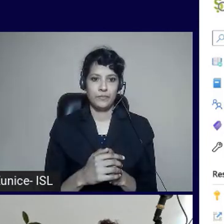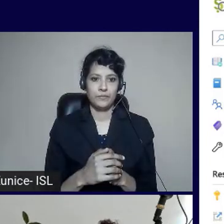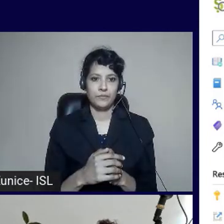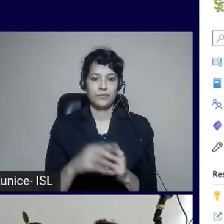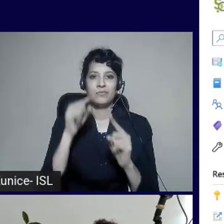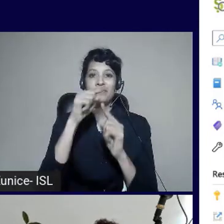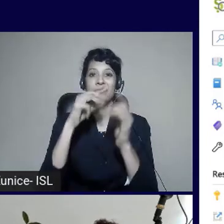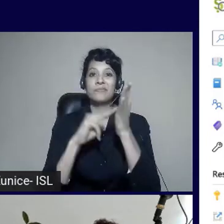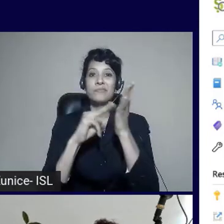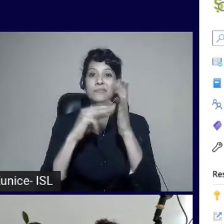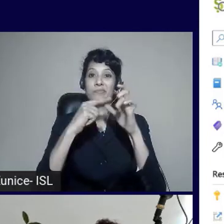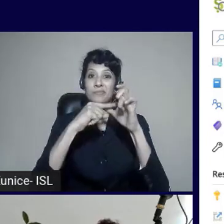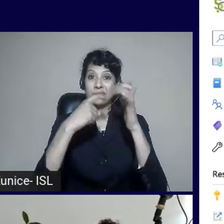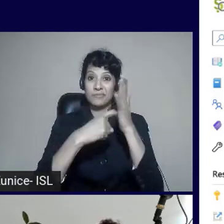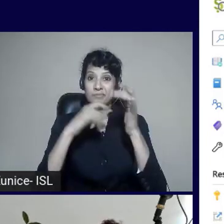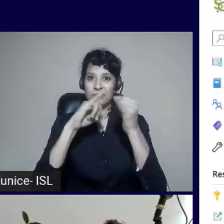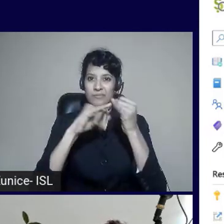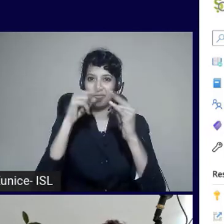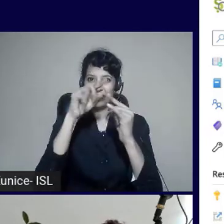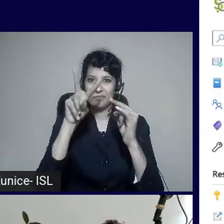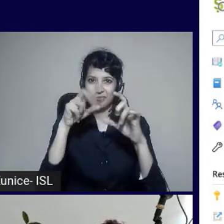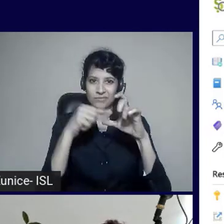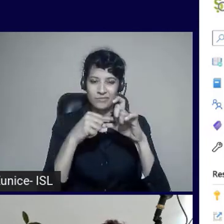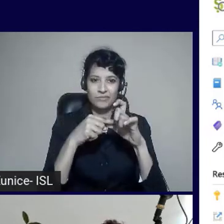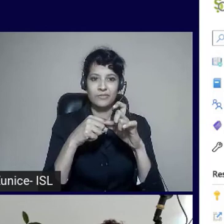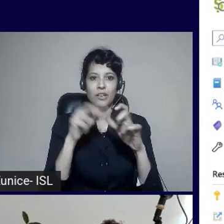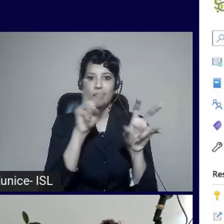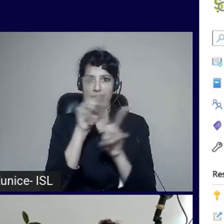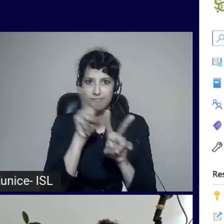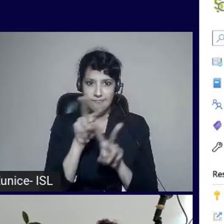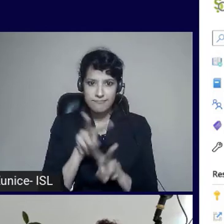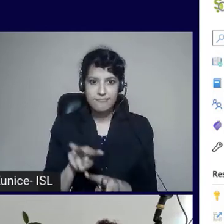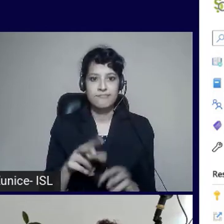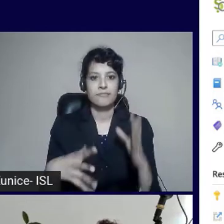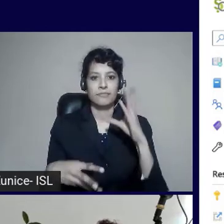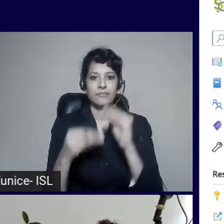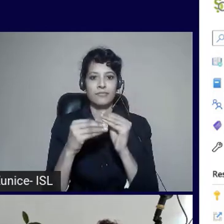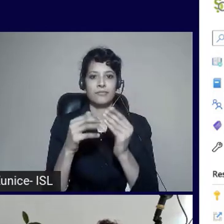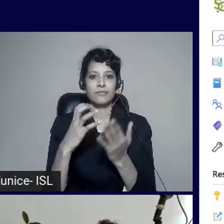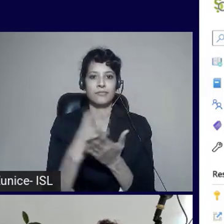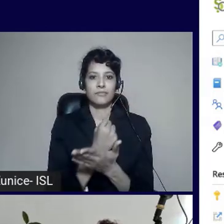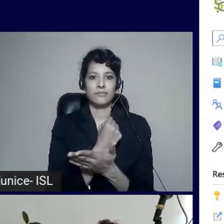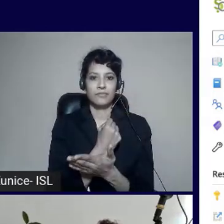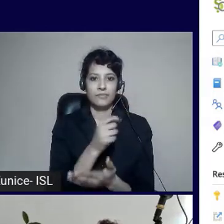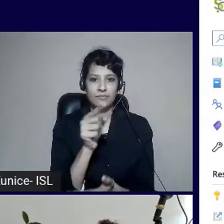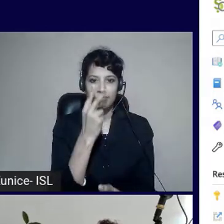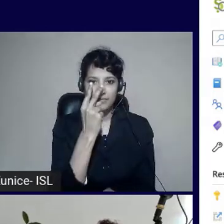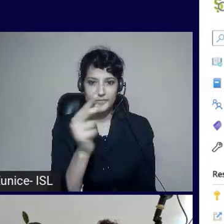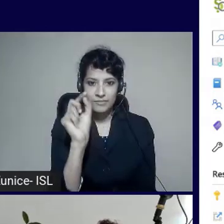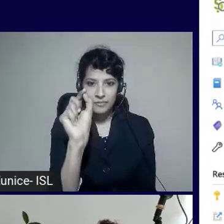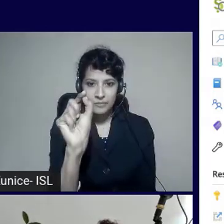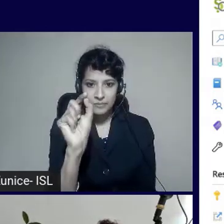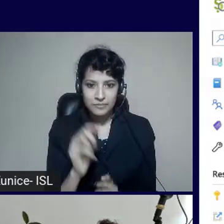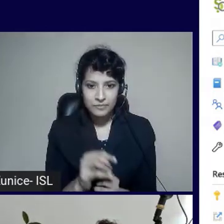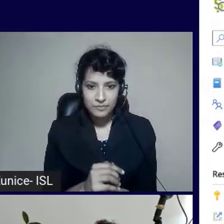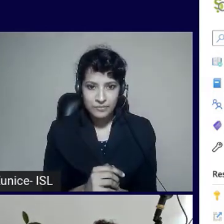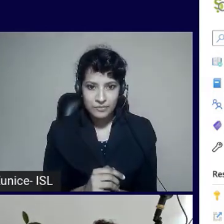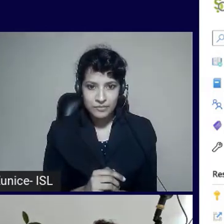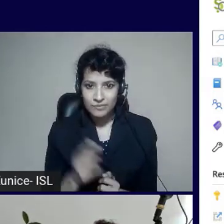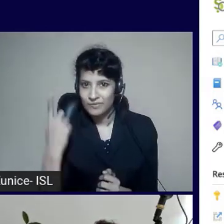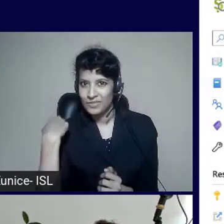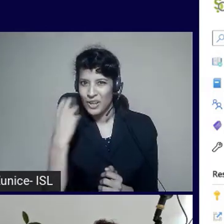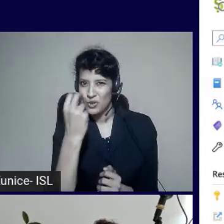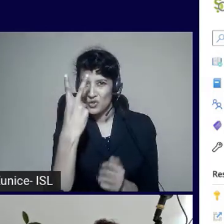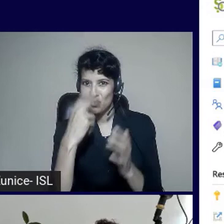to create it and then you create a service principle that allows you to create the token for that. So if I go here, let's go see how much this costs in the last 12